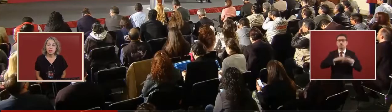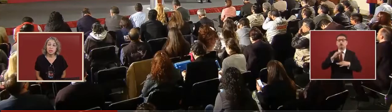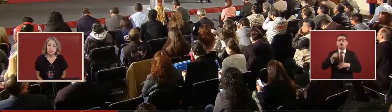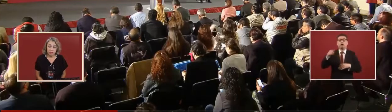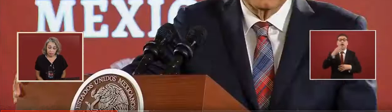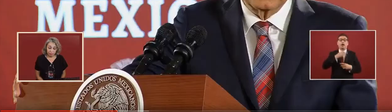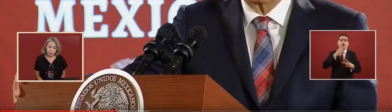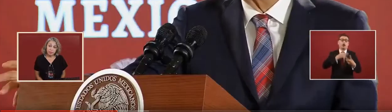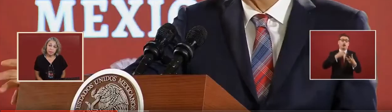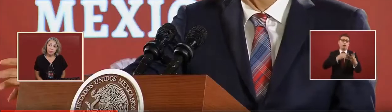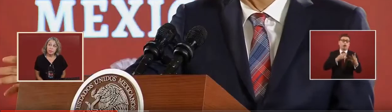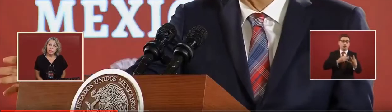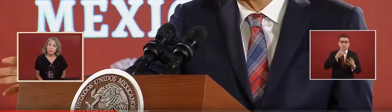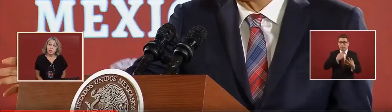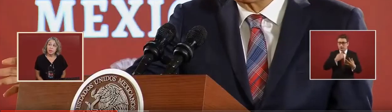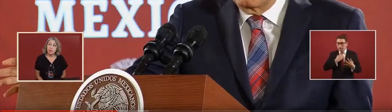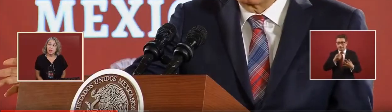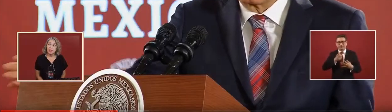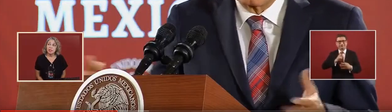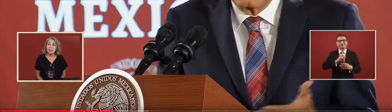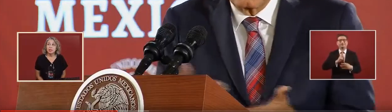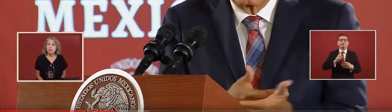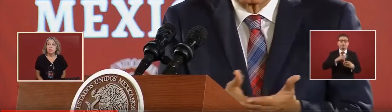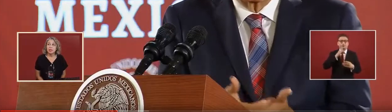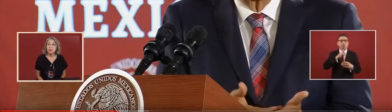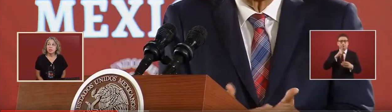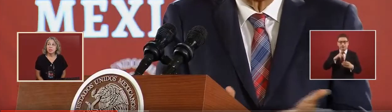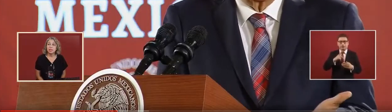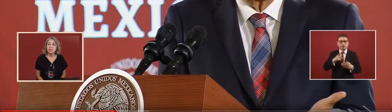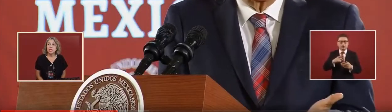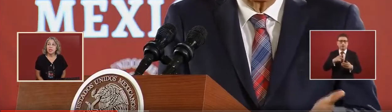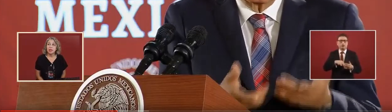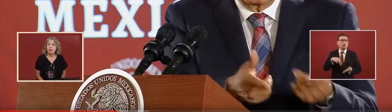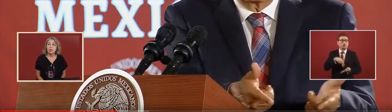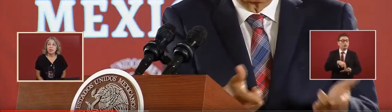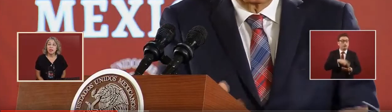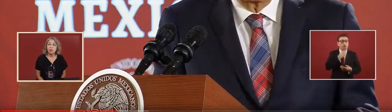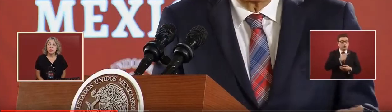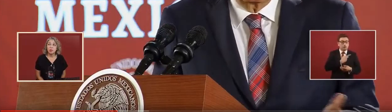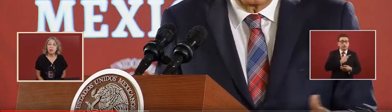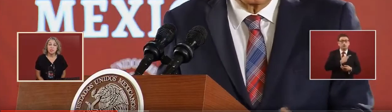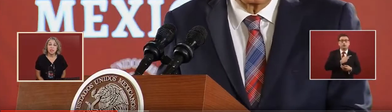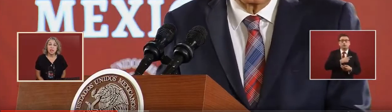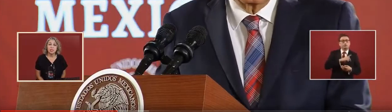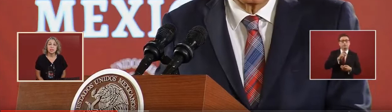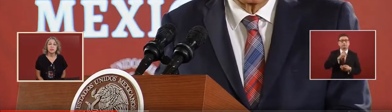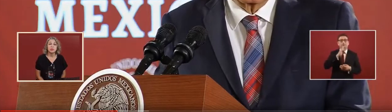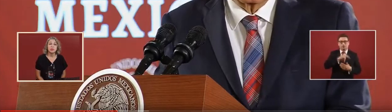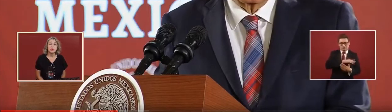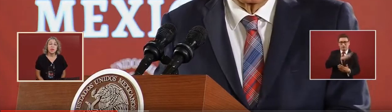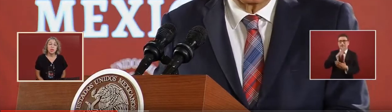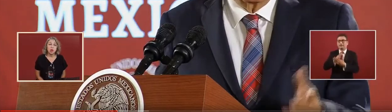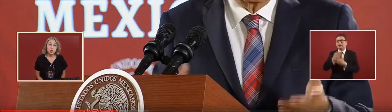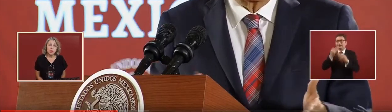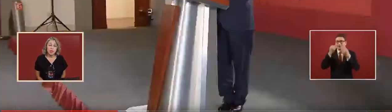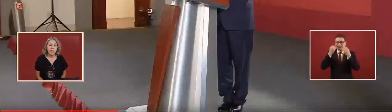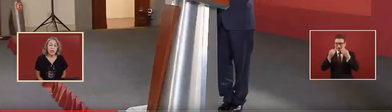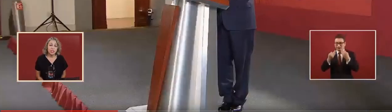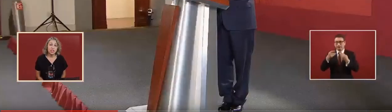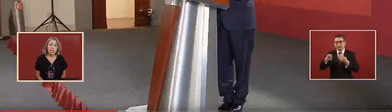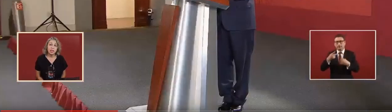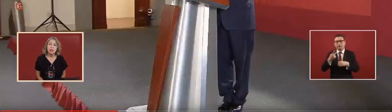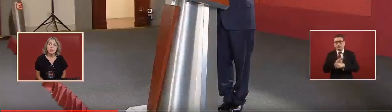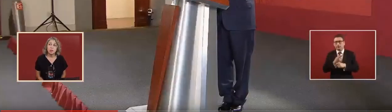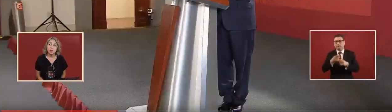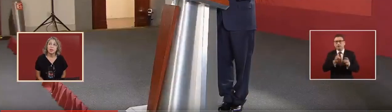It's not the same thing to be sitting here, getting reports as to going and actually looking at it, and see